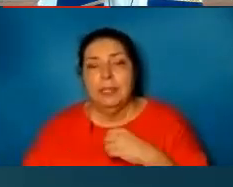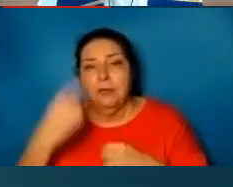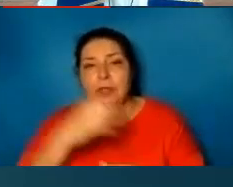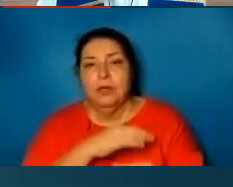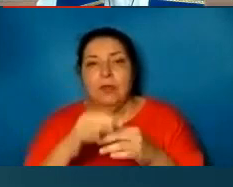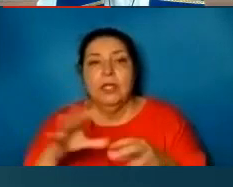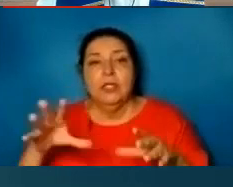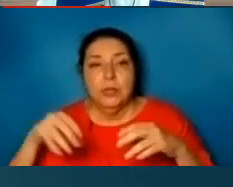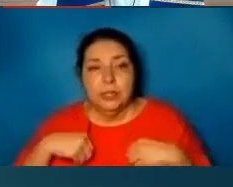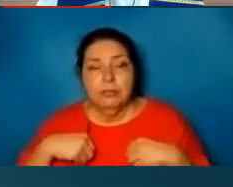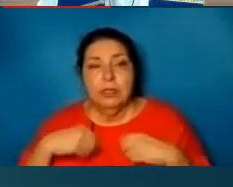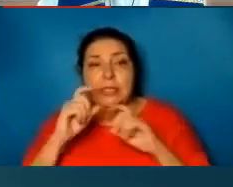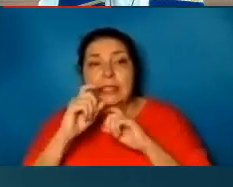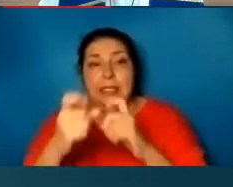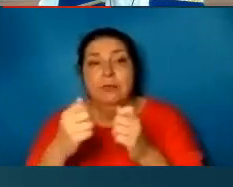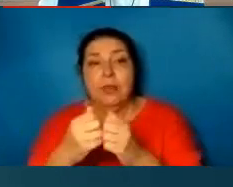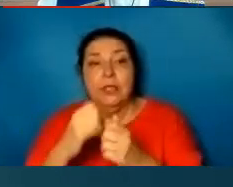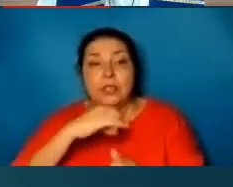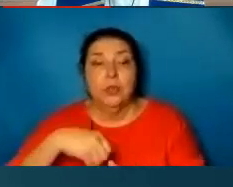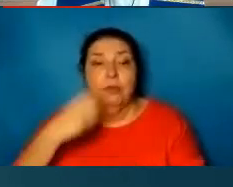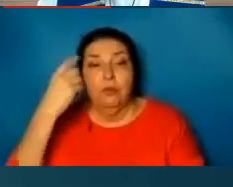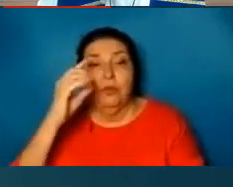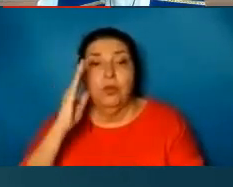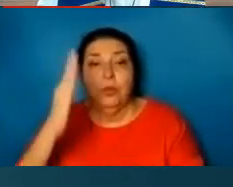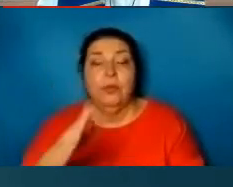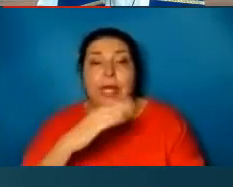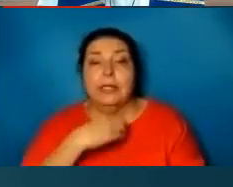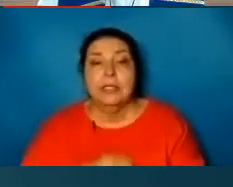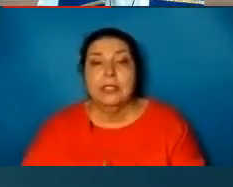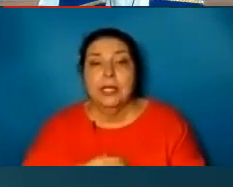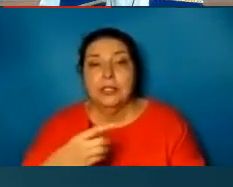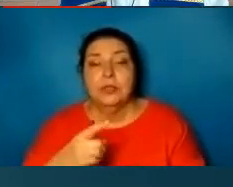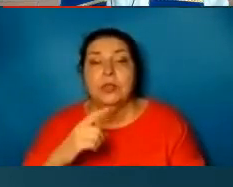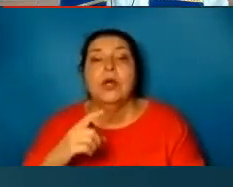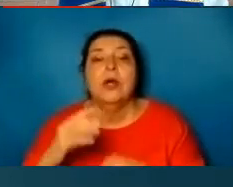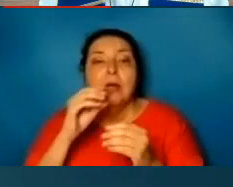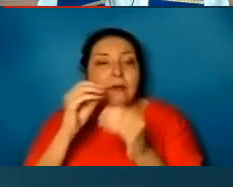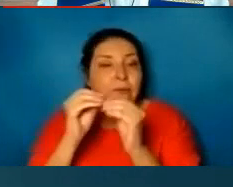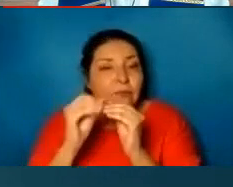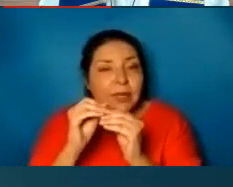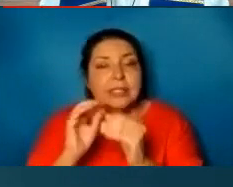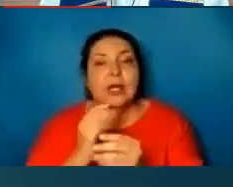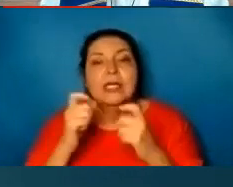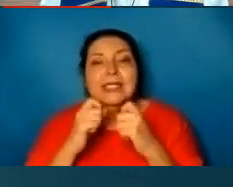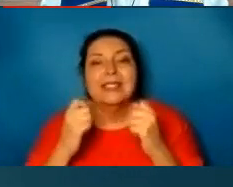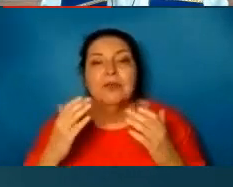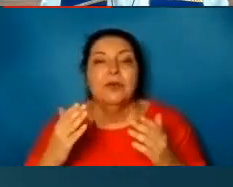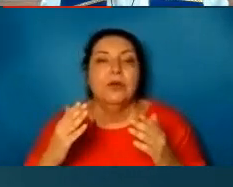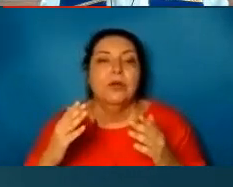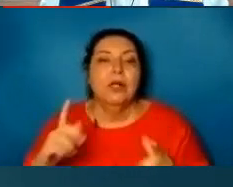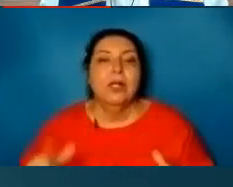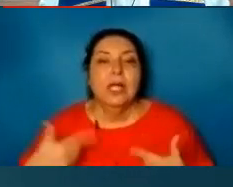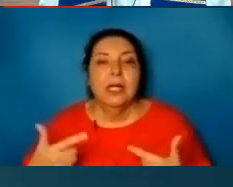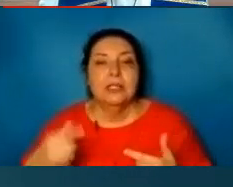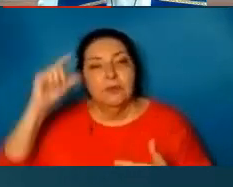to receive this gift with joy. For the will and desire to amend our sinful lives. And for grace to show forth in our lives